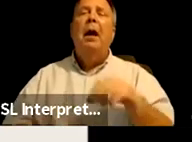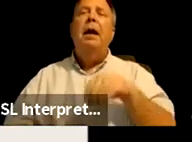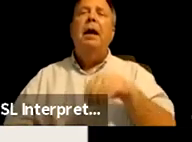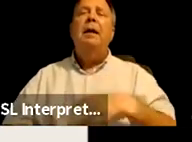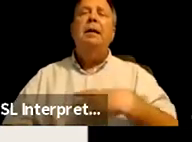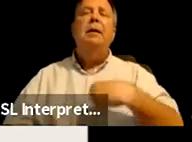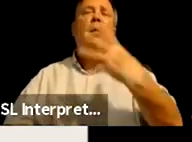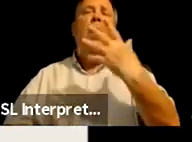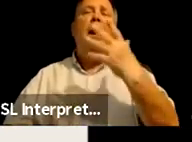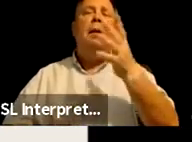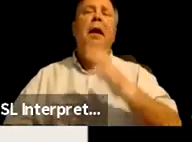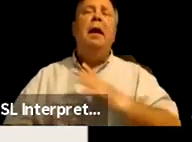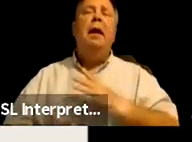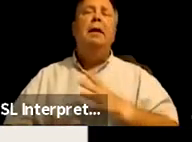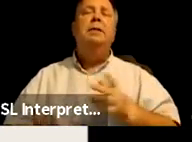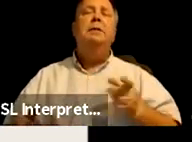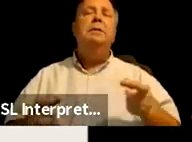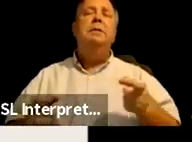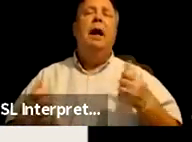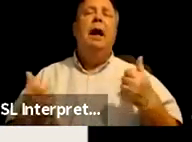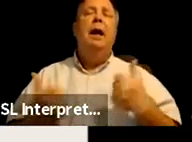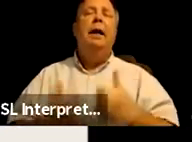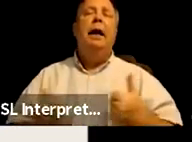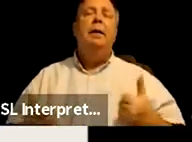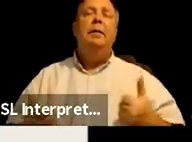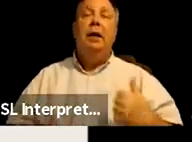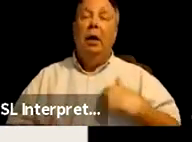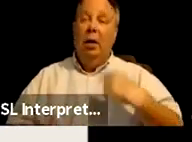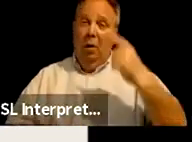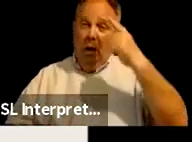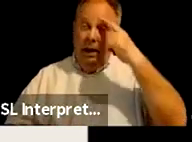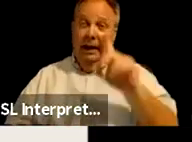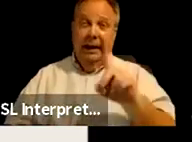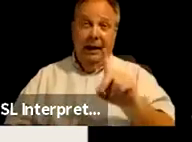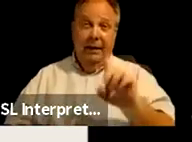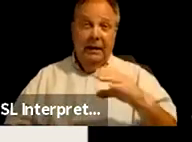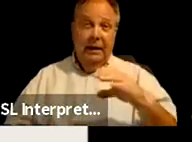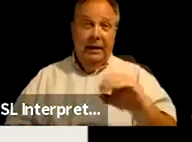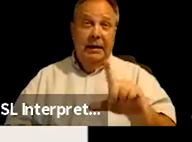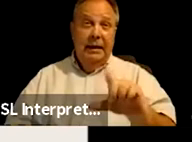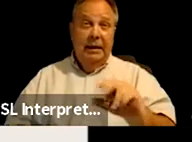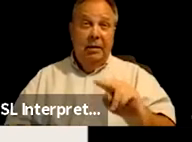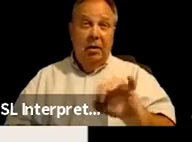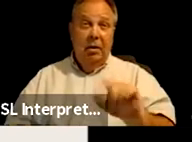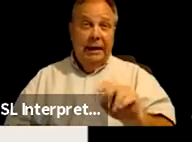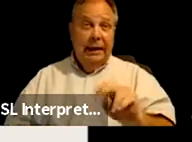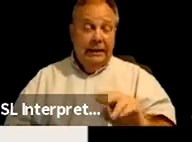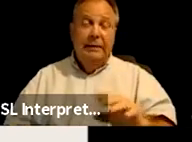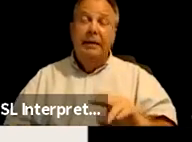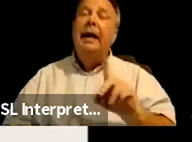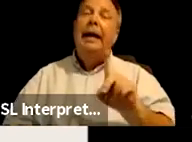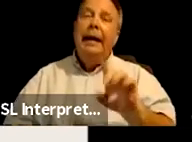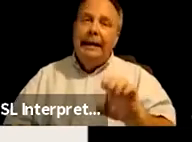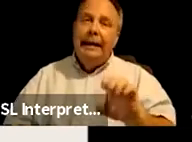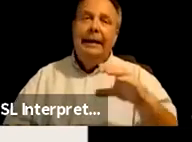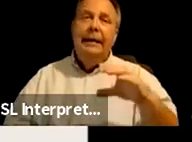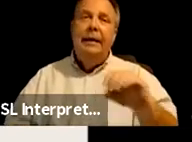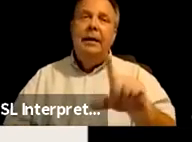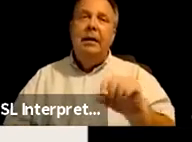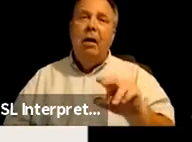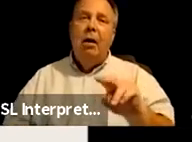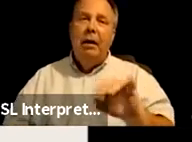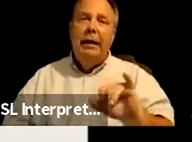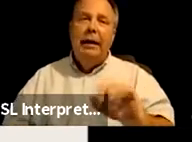games. You know, when I think of decolonization, decolonization to me means ending